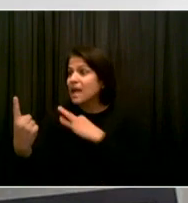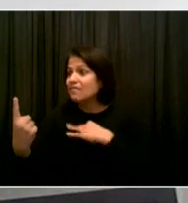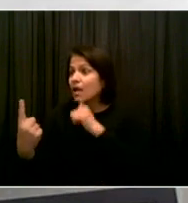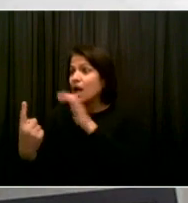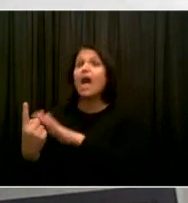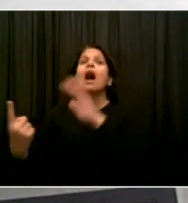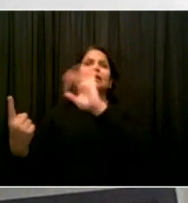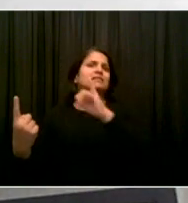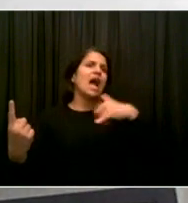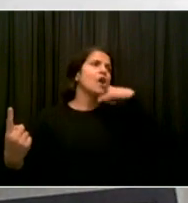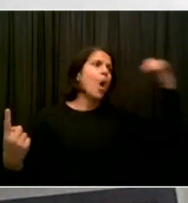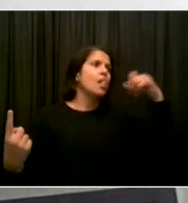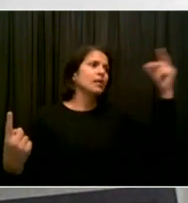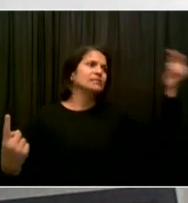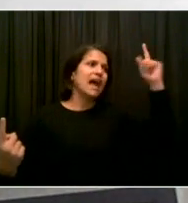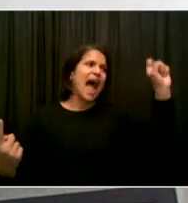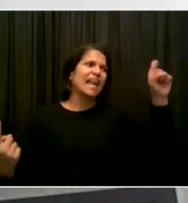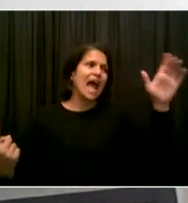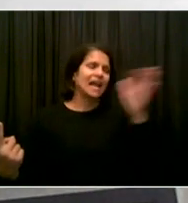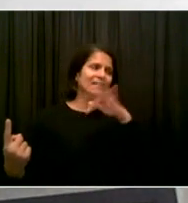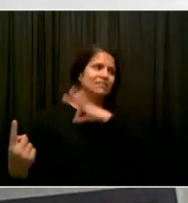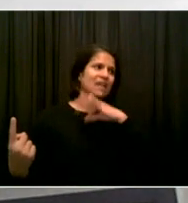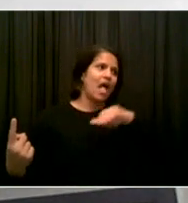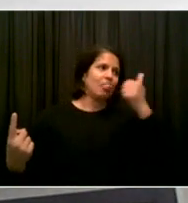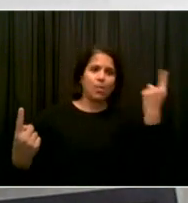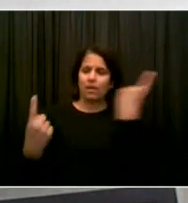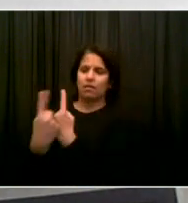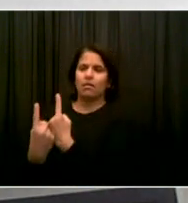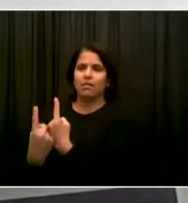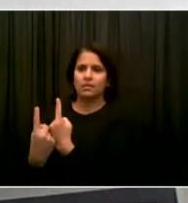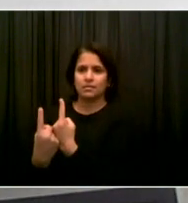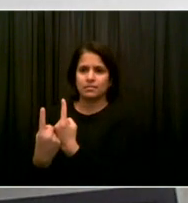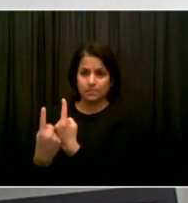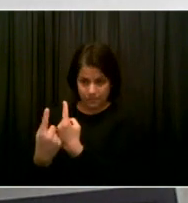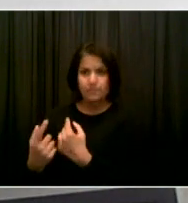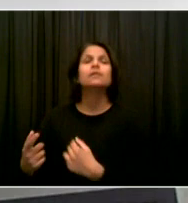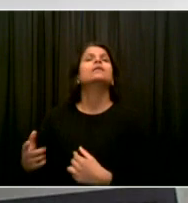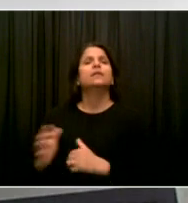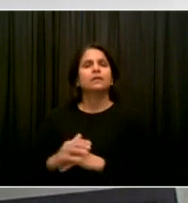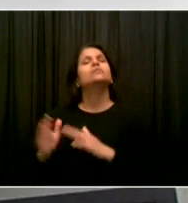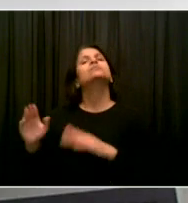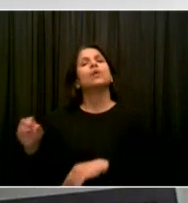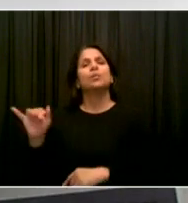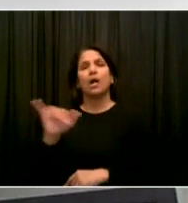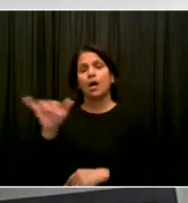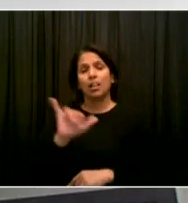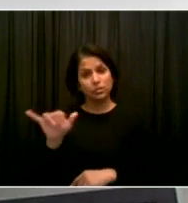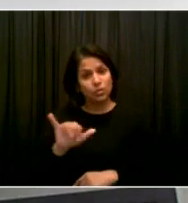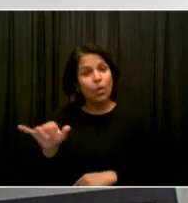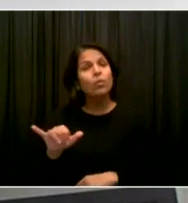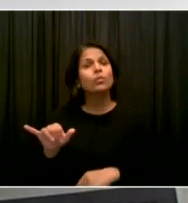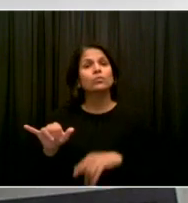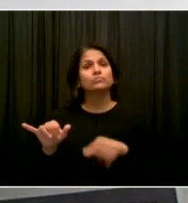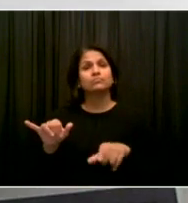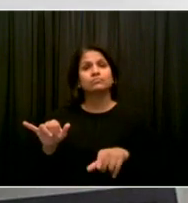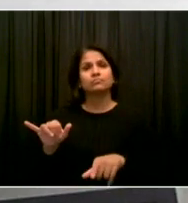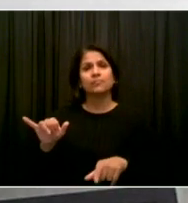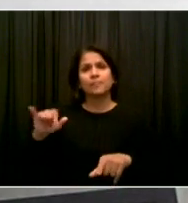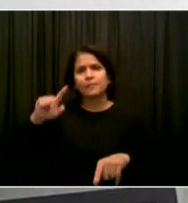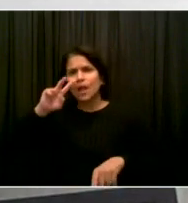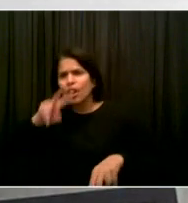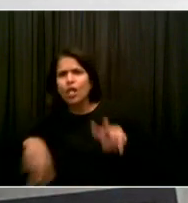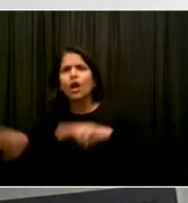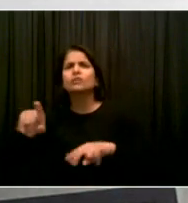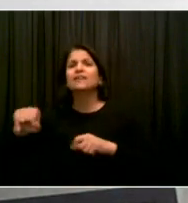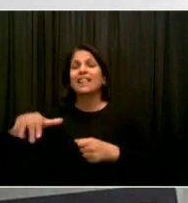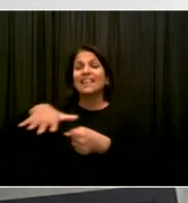place to another, and also keep the public informed. Sometimes we've experienced moments where one site